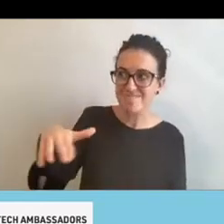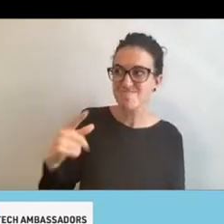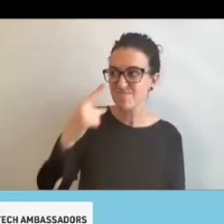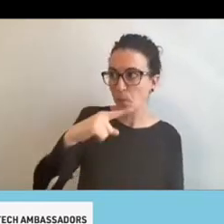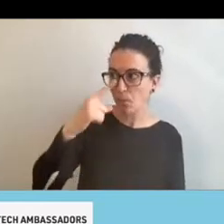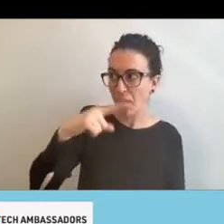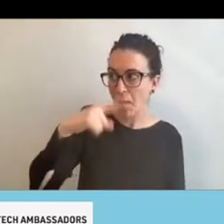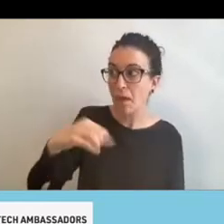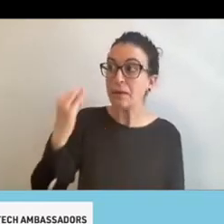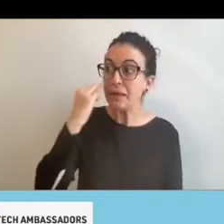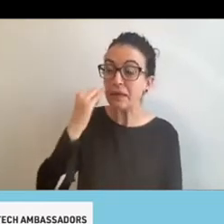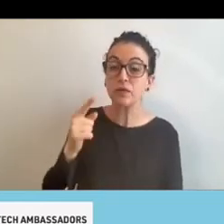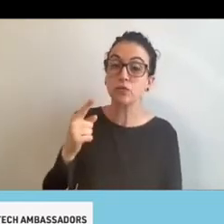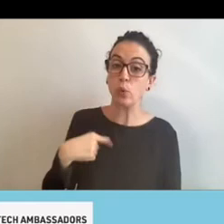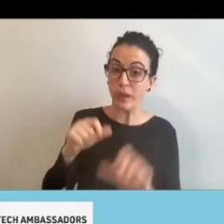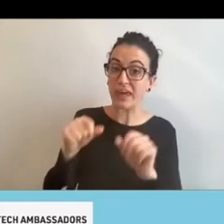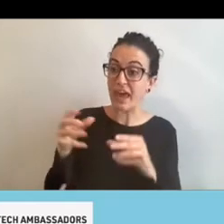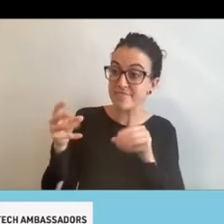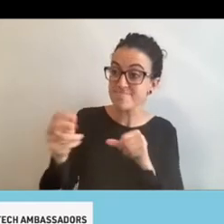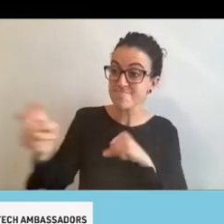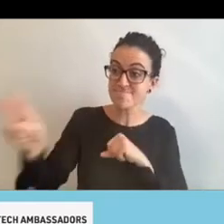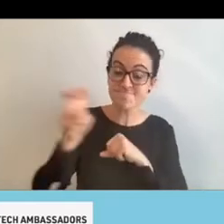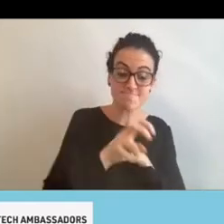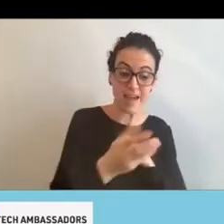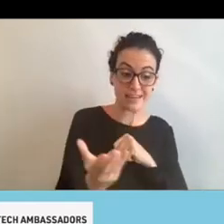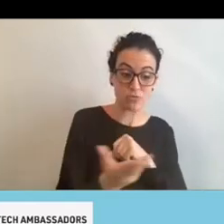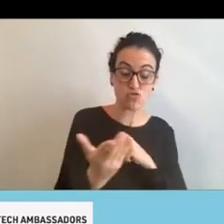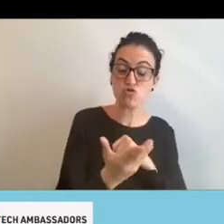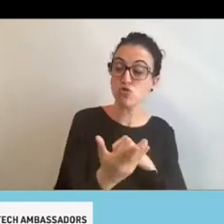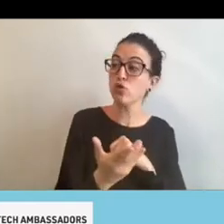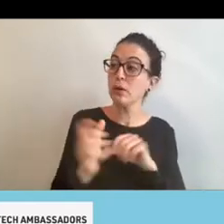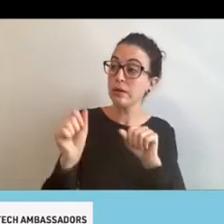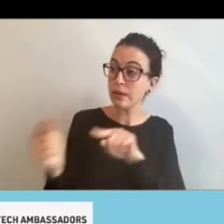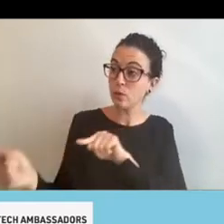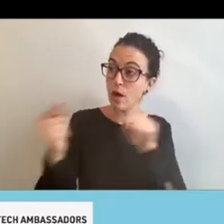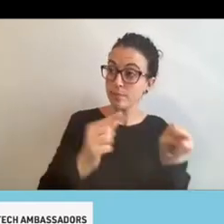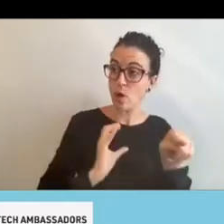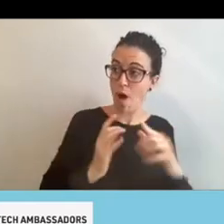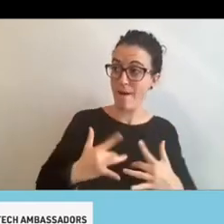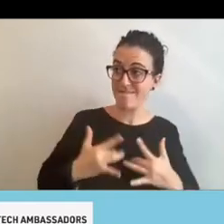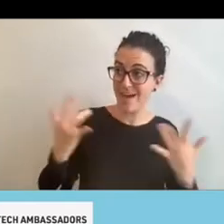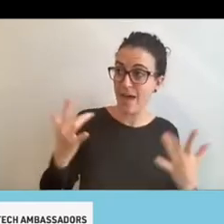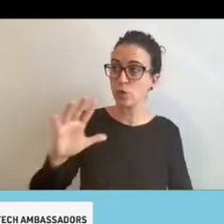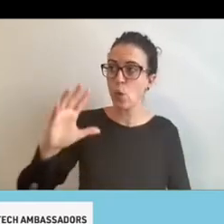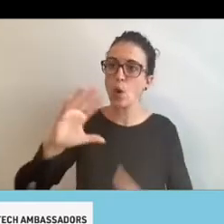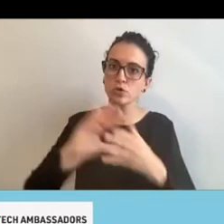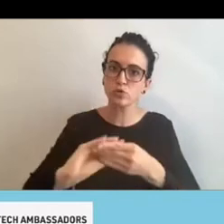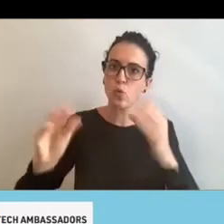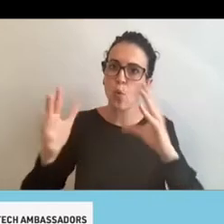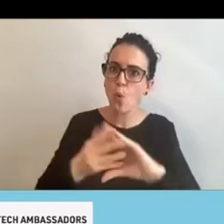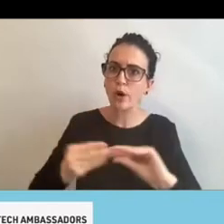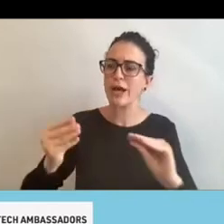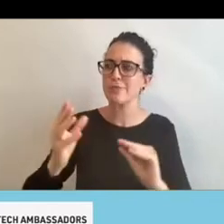could get you here to come to our event and talk about your story and talk about